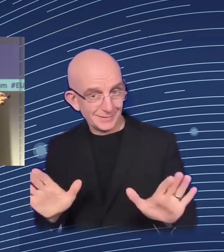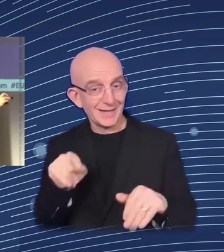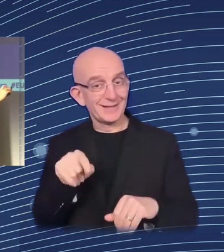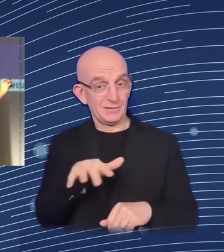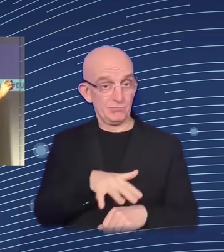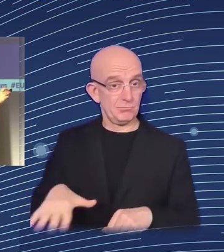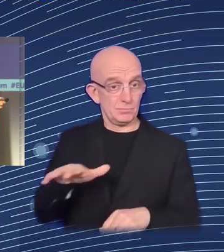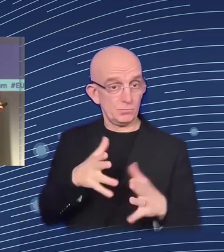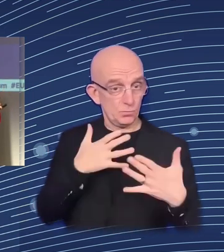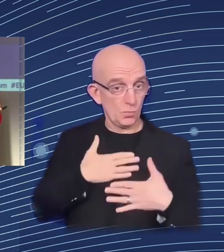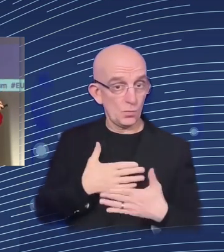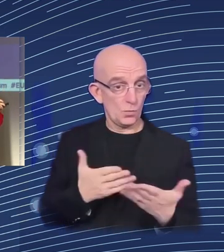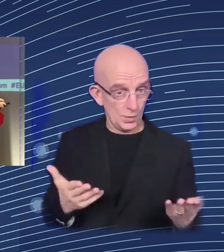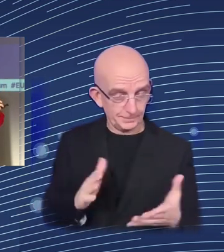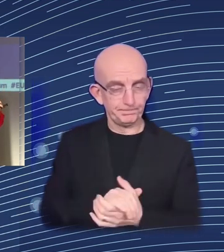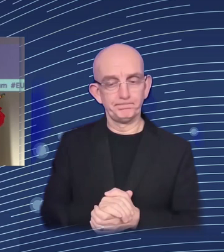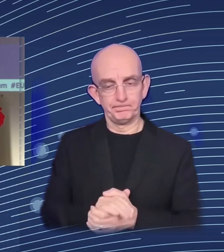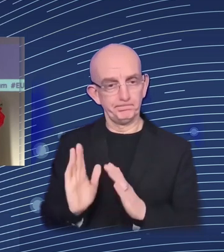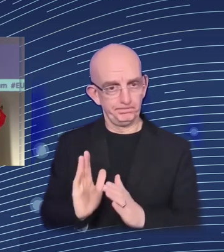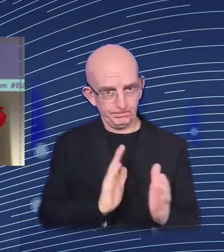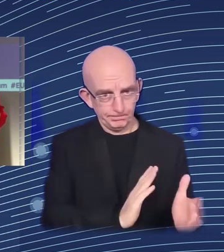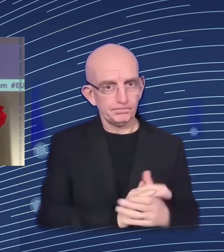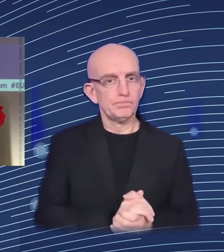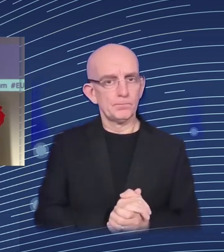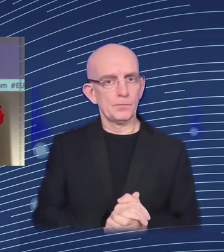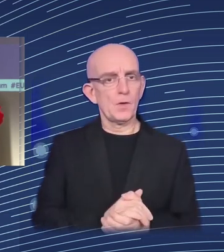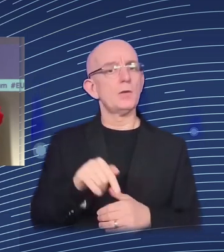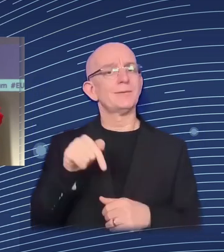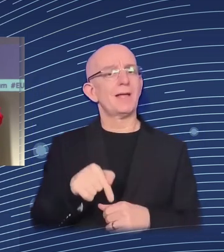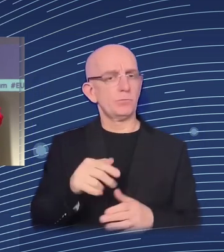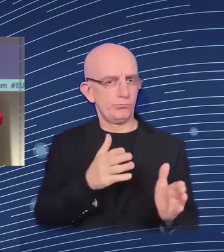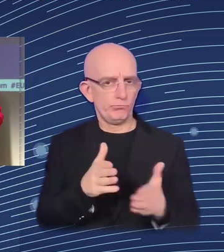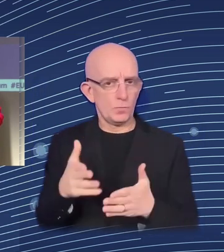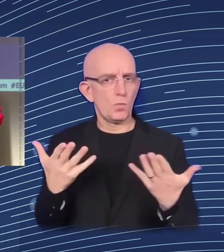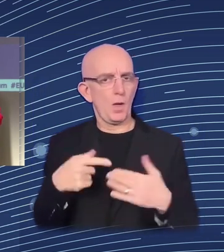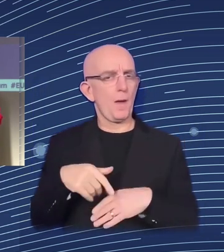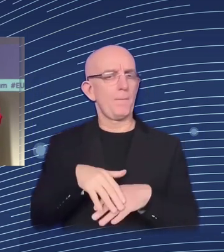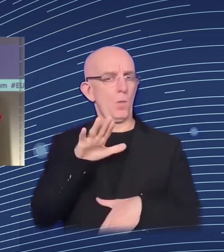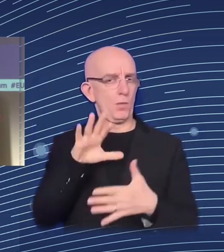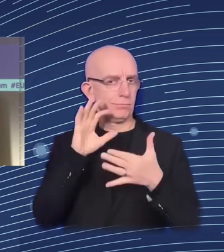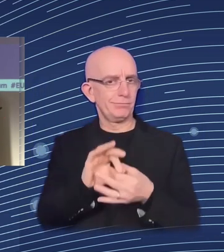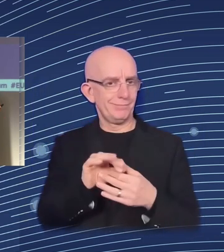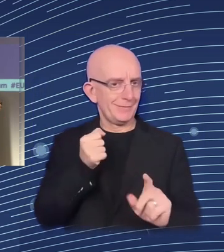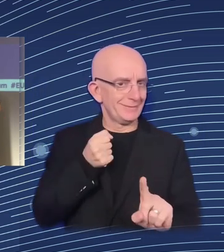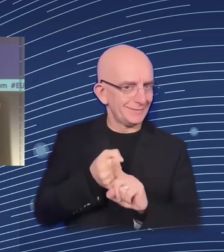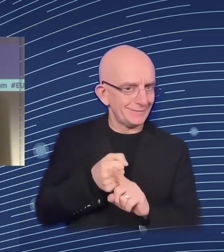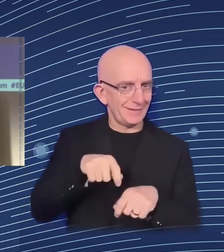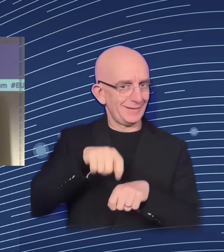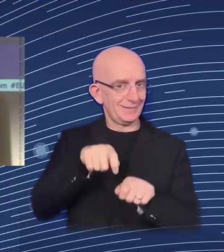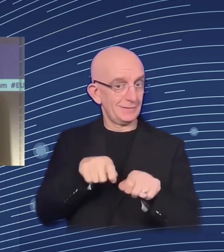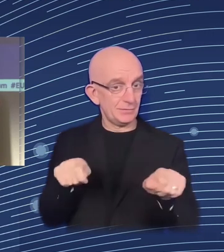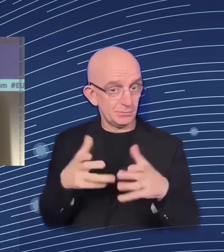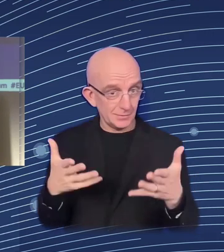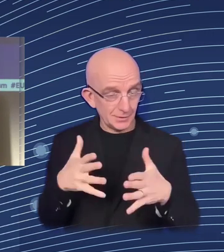Now, everything that I explained has a major measurement challenge. What I